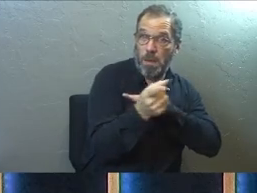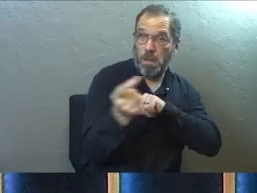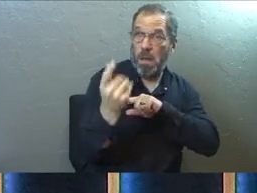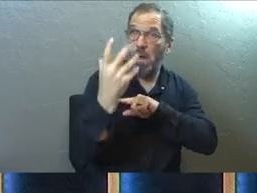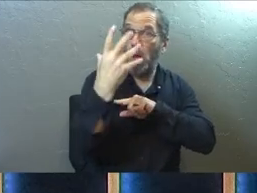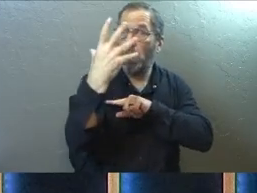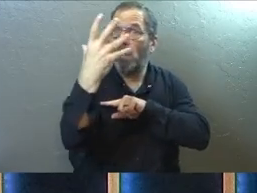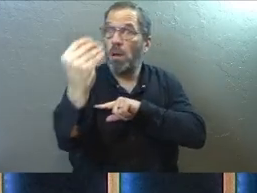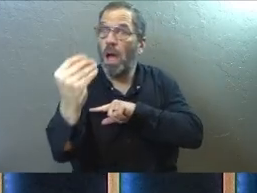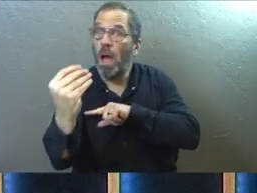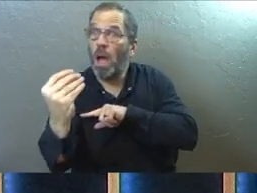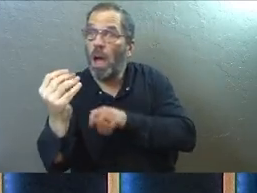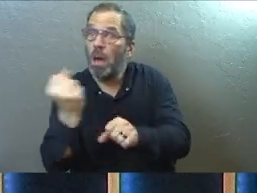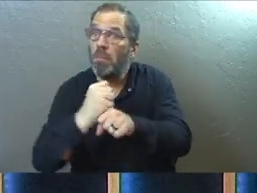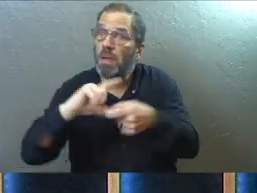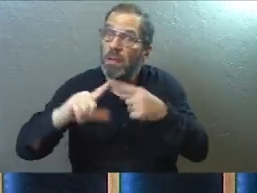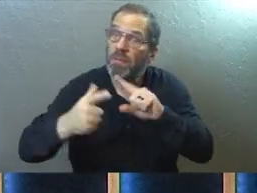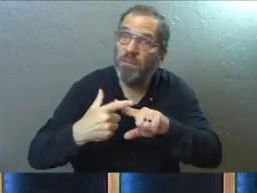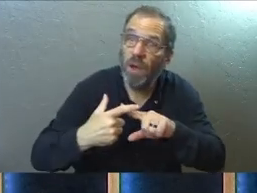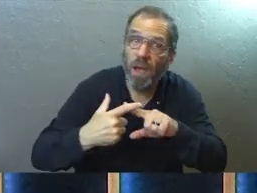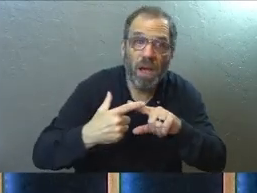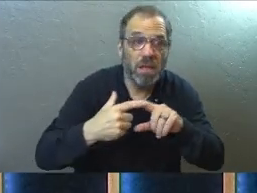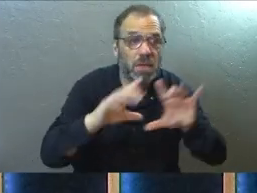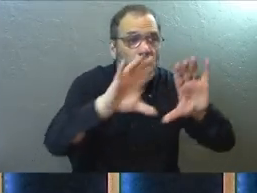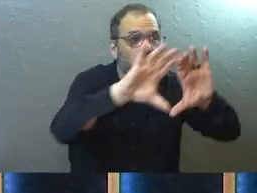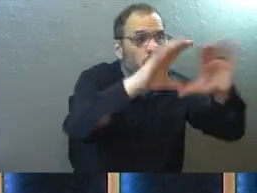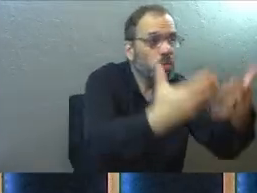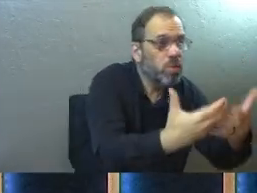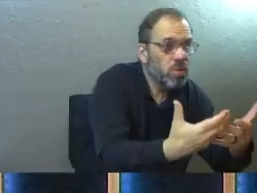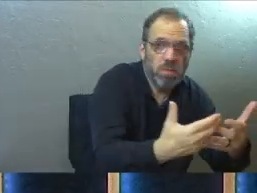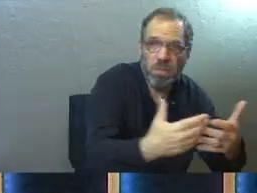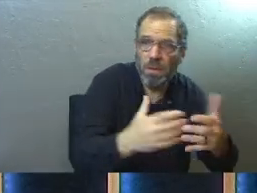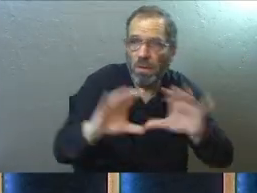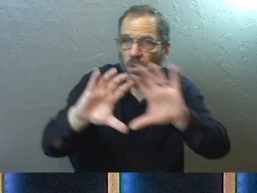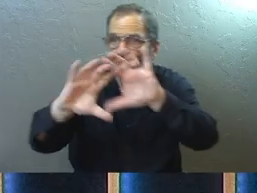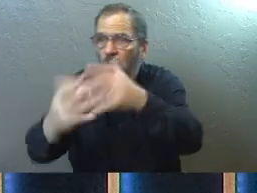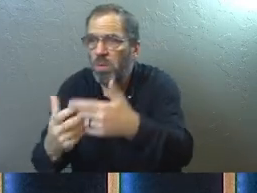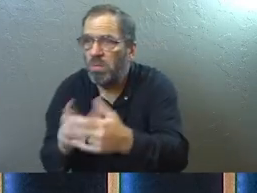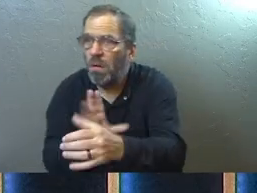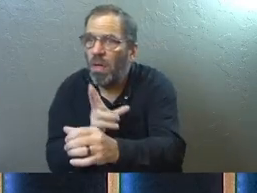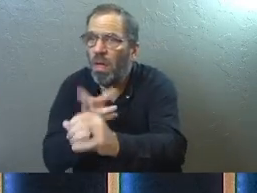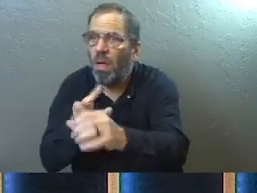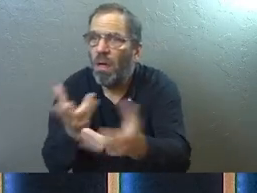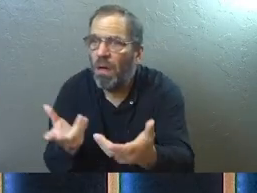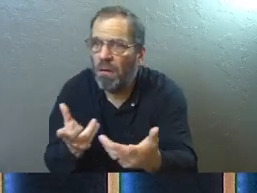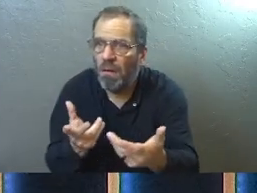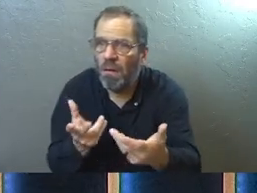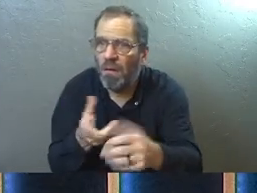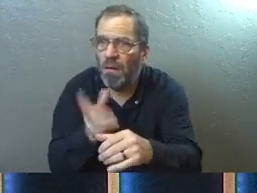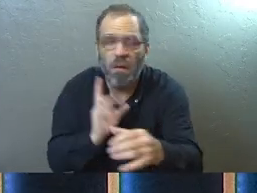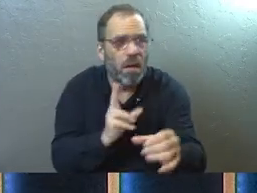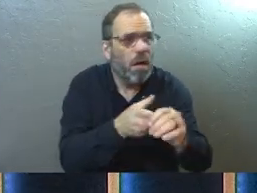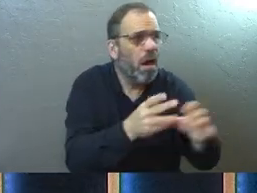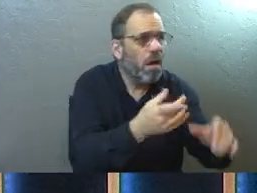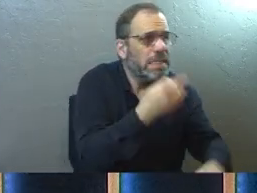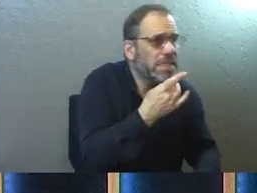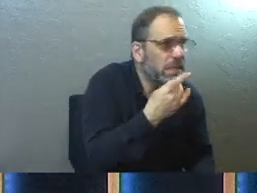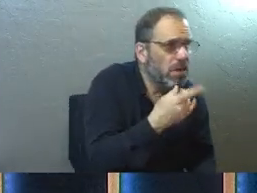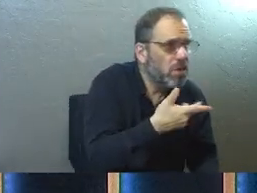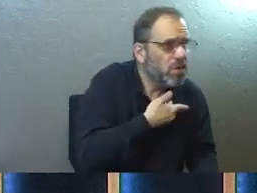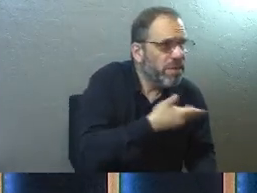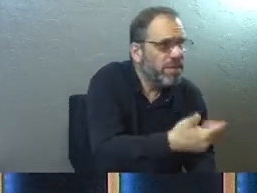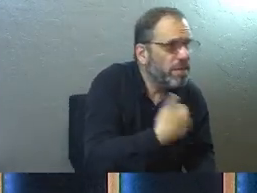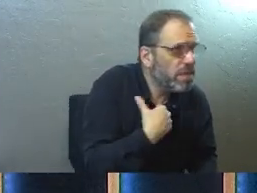going out and, and they're forming friendships and there's a little group that we're not a part of and, and you see evidence of they're having dinner together and I